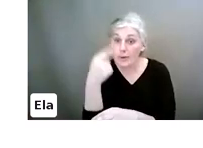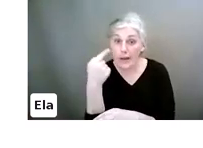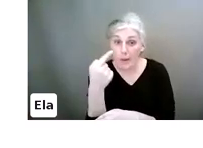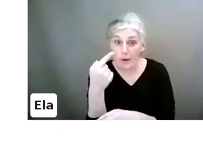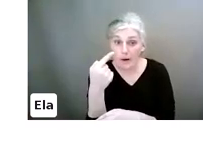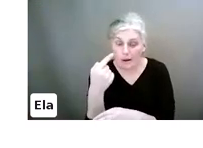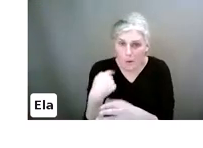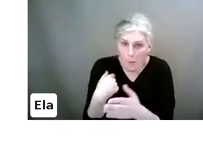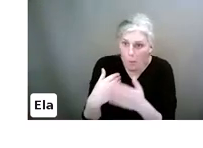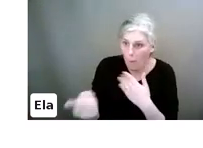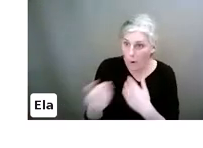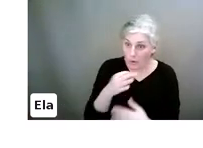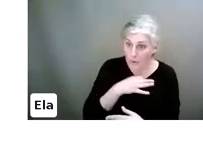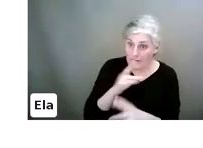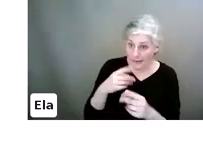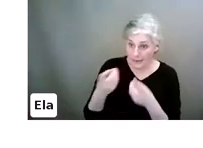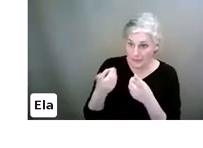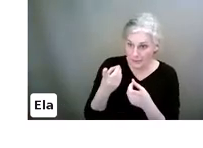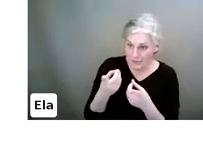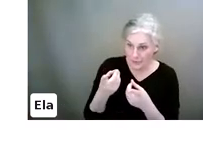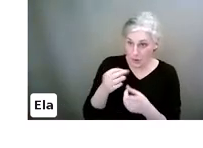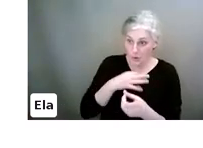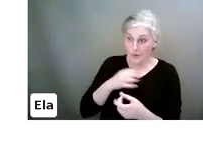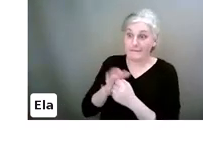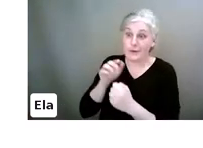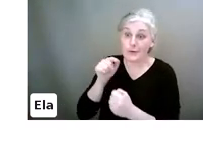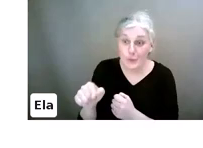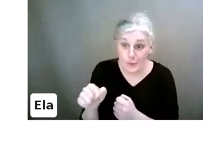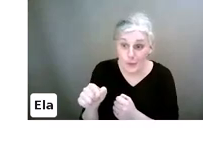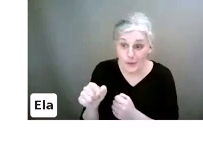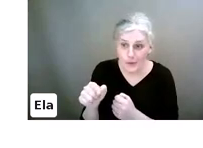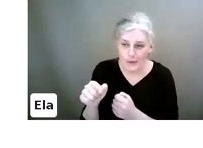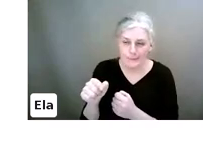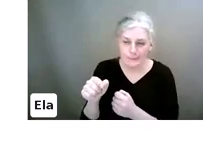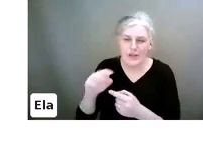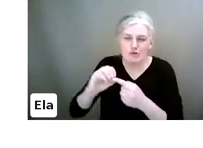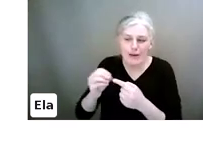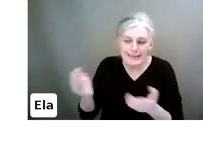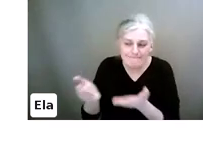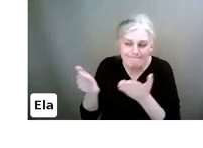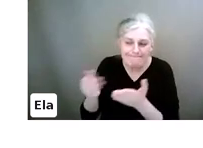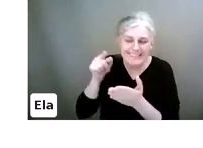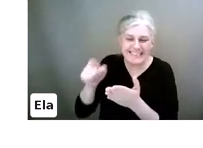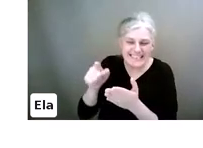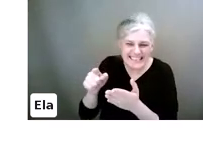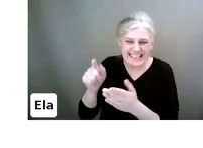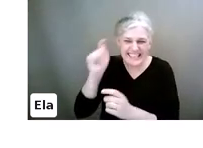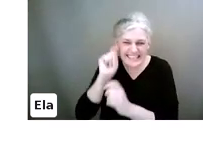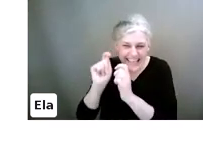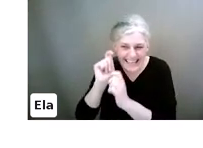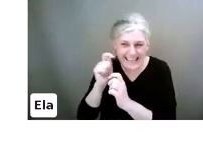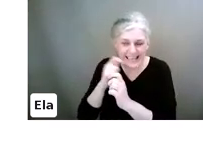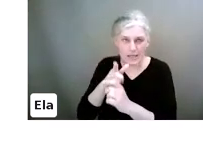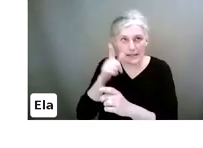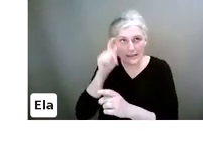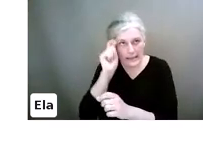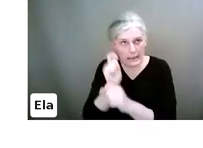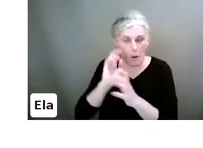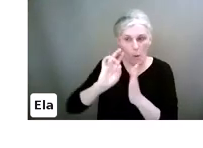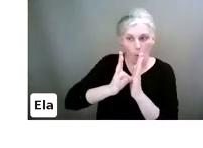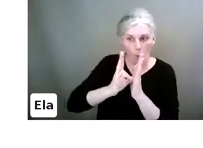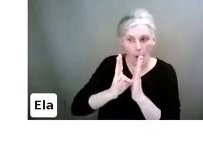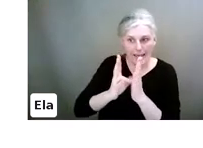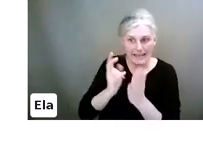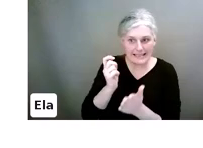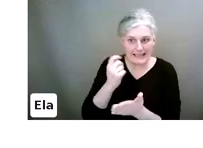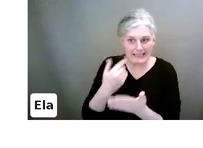What cool, good stuff can you do that's good for you? Get them into that mindset of doing quality things online. Now,